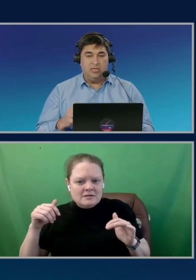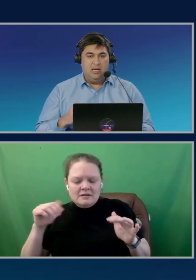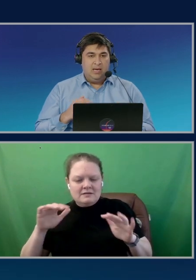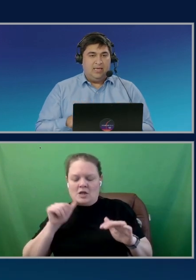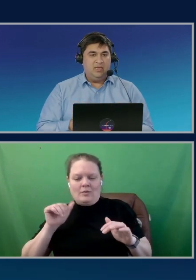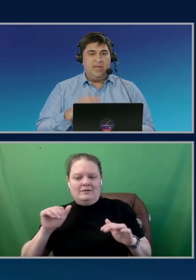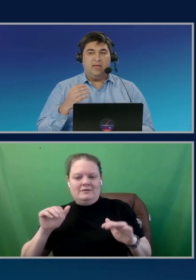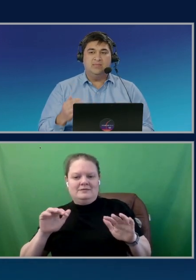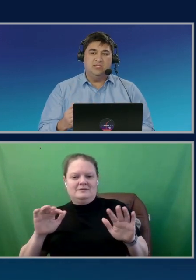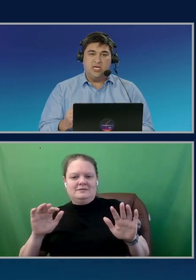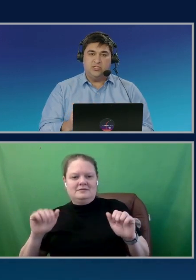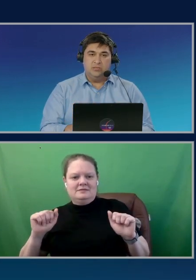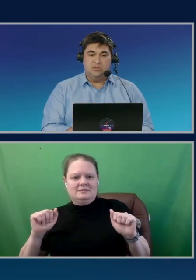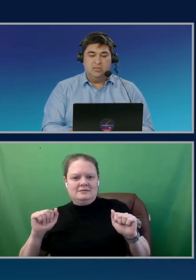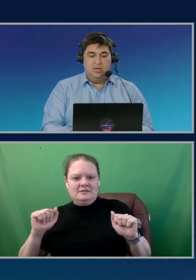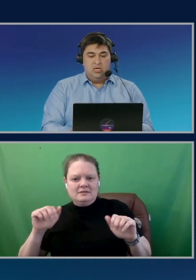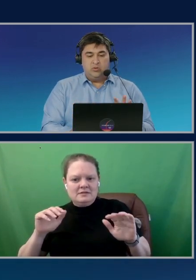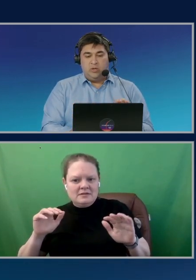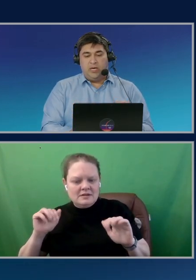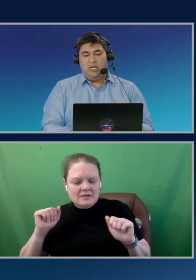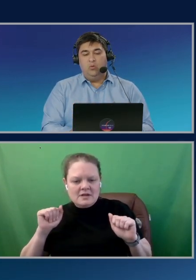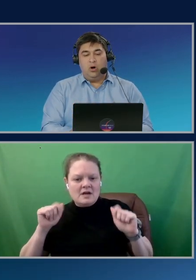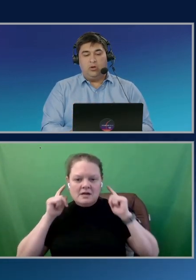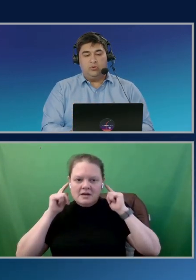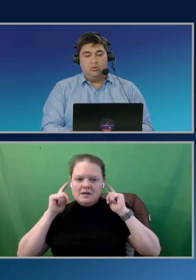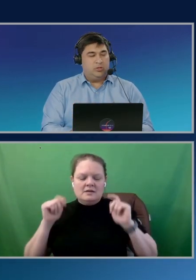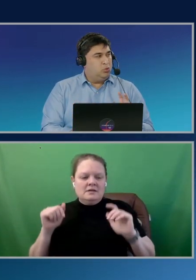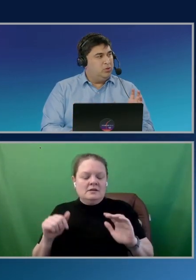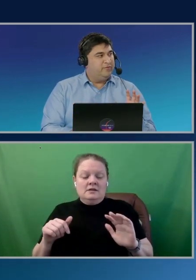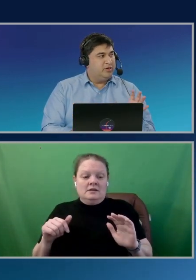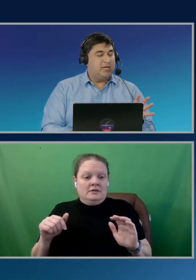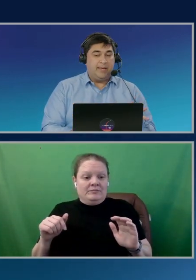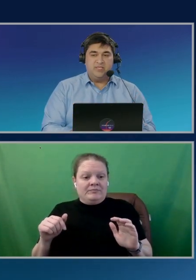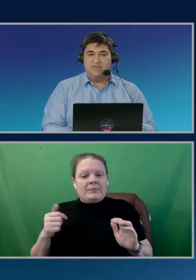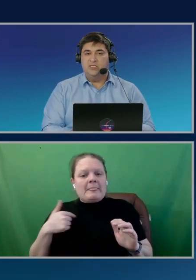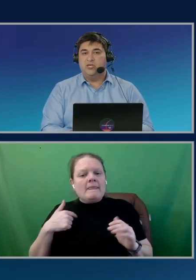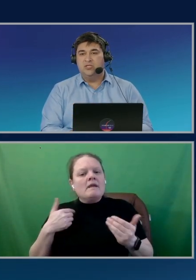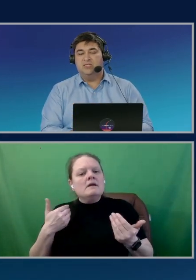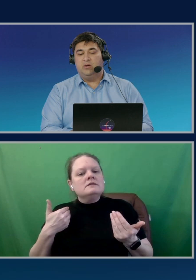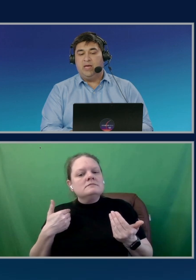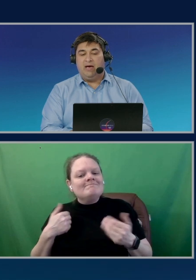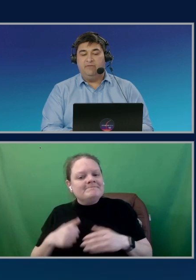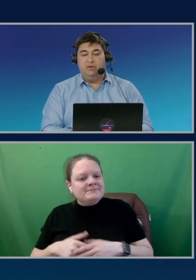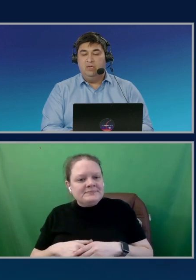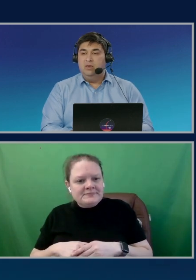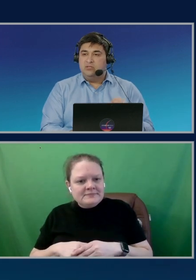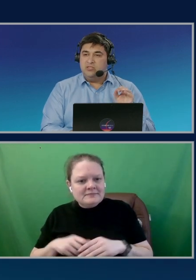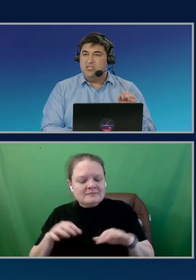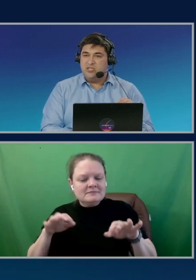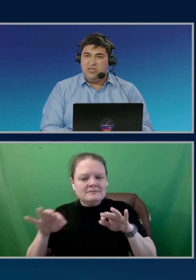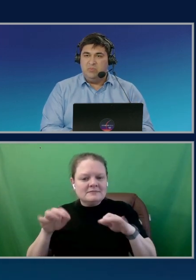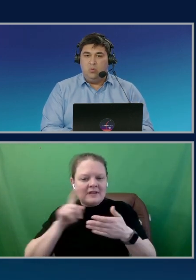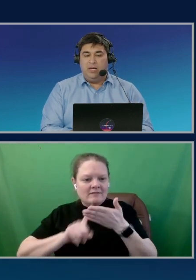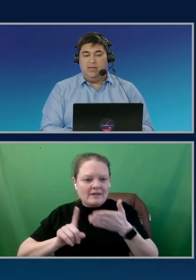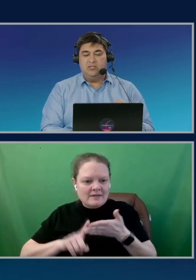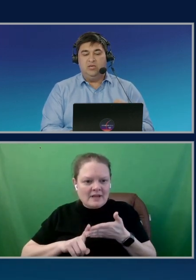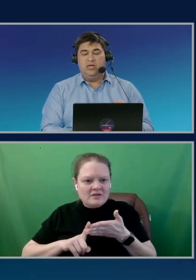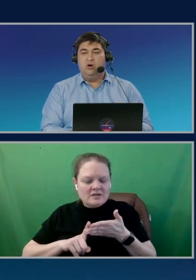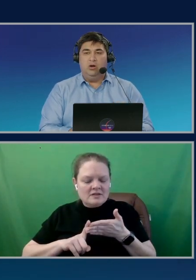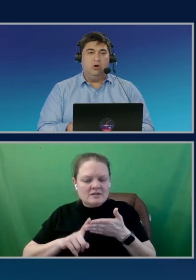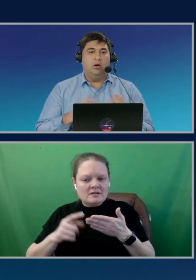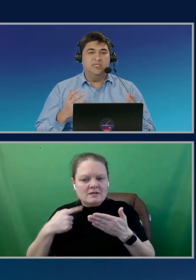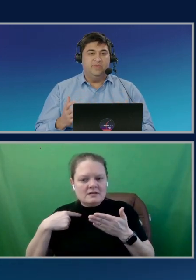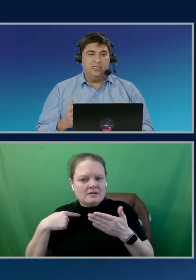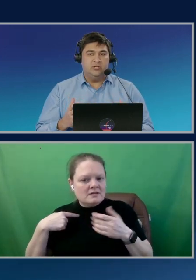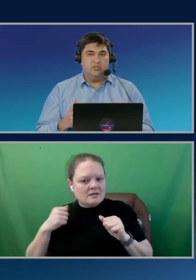topology, and then making suggestions. So I'll quickly walk you through the two different types of suggestions that we have. So suggestion number one is